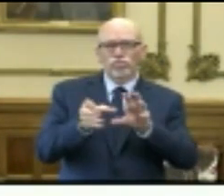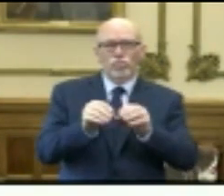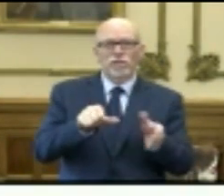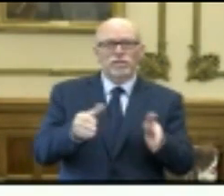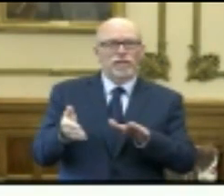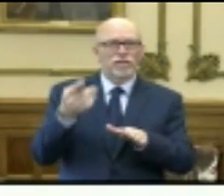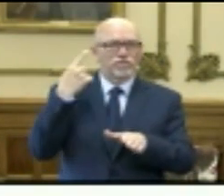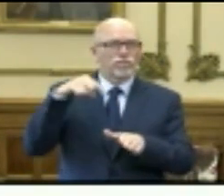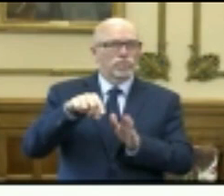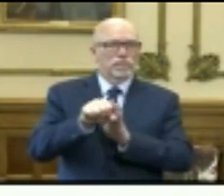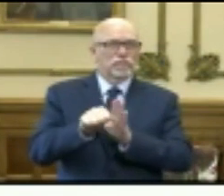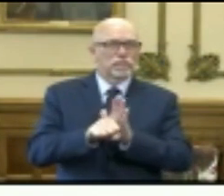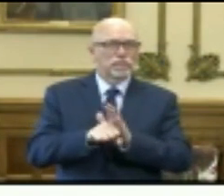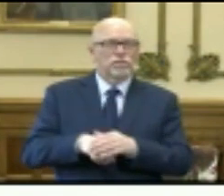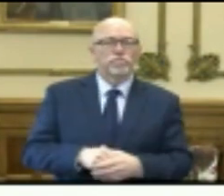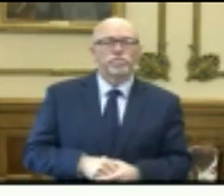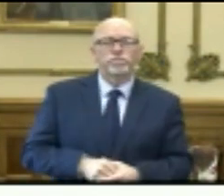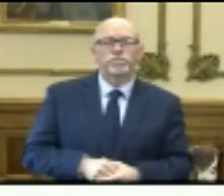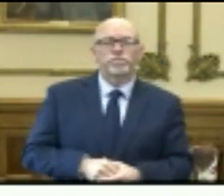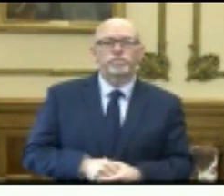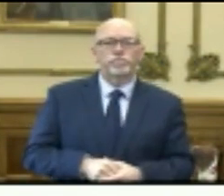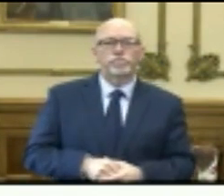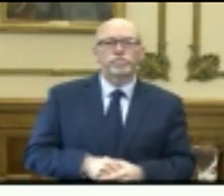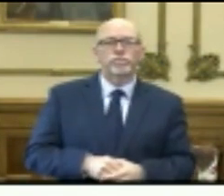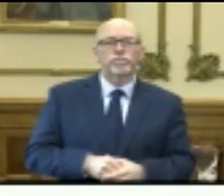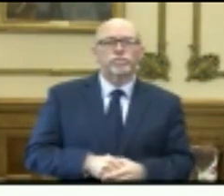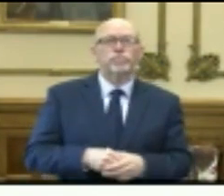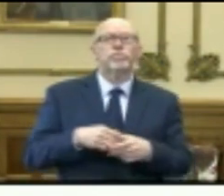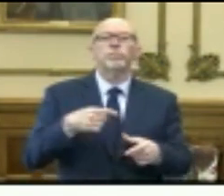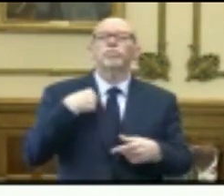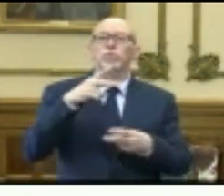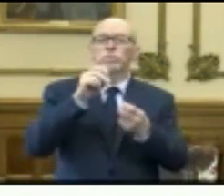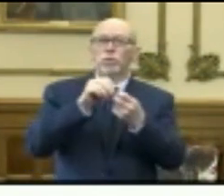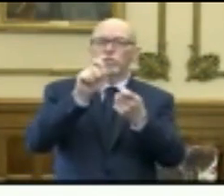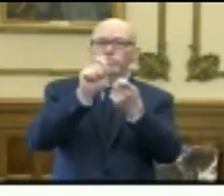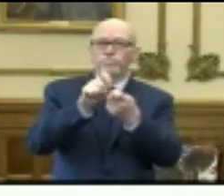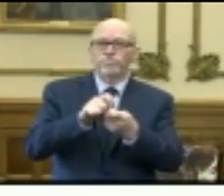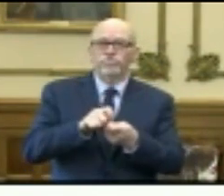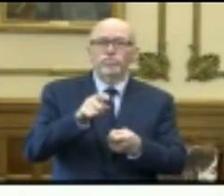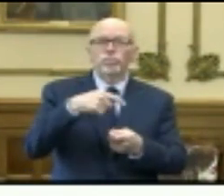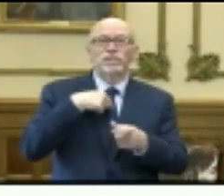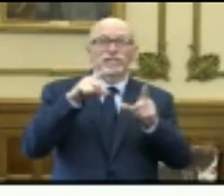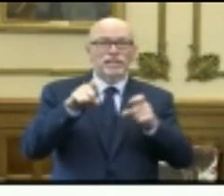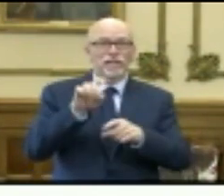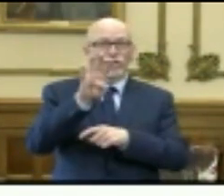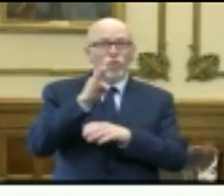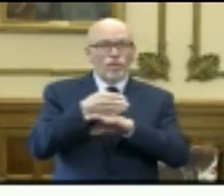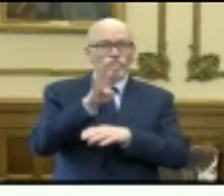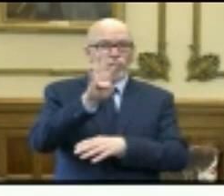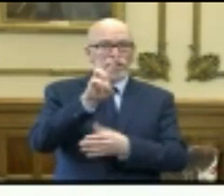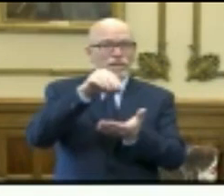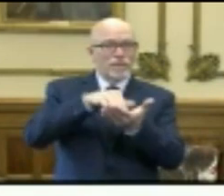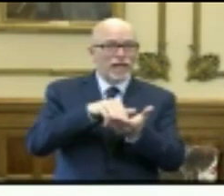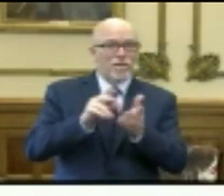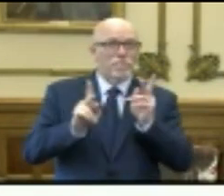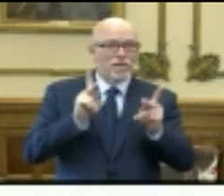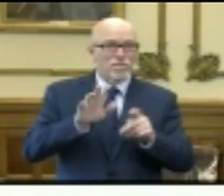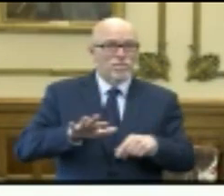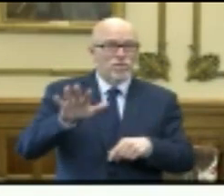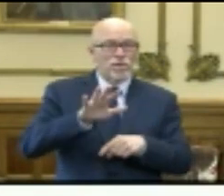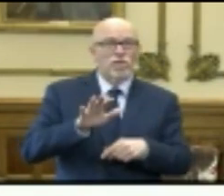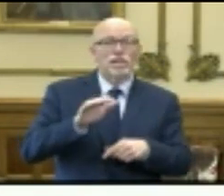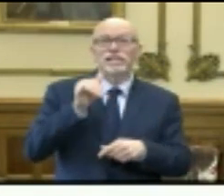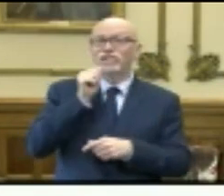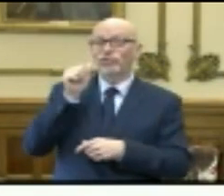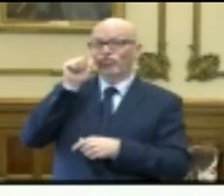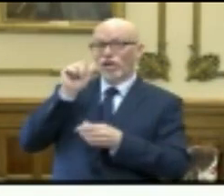for the state. When we look at detailed reporting, we've tested over 46,000 Hoosiers. Our numbers yesterday